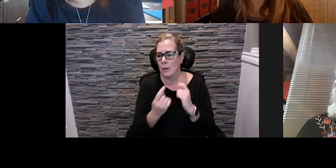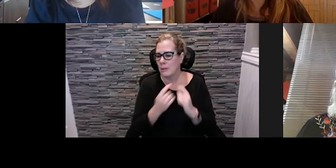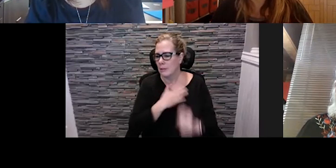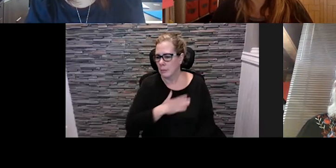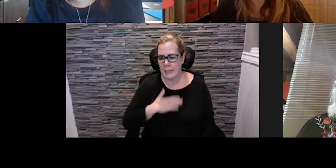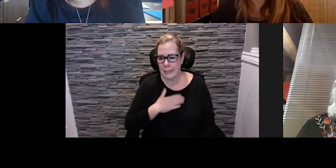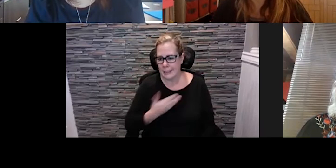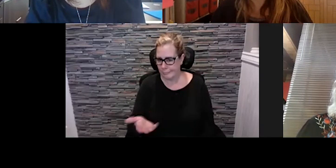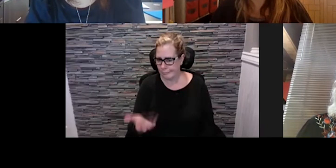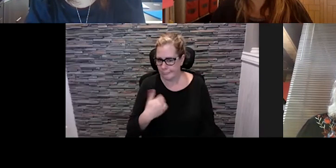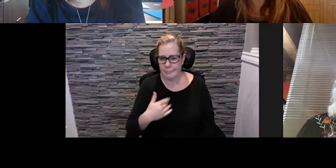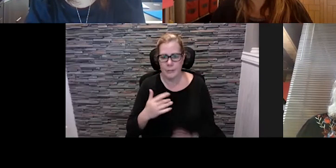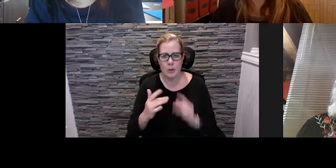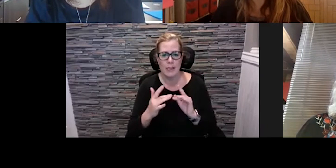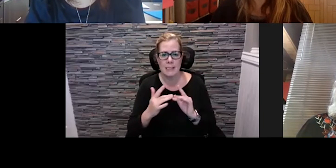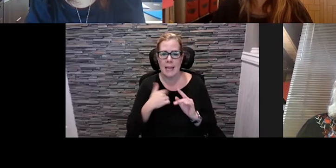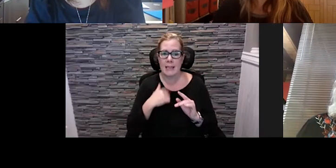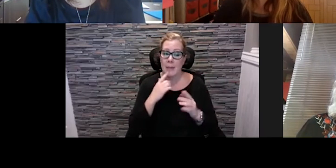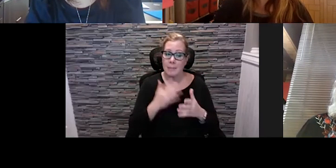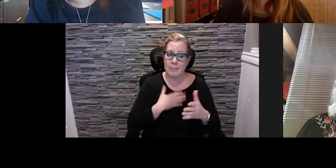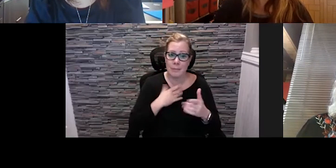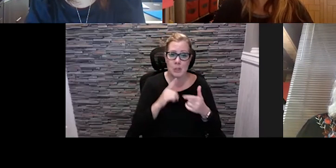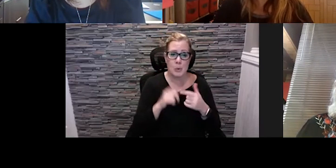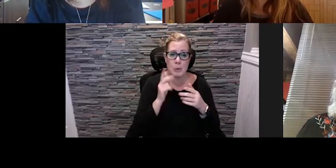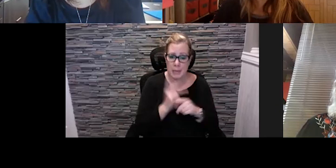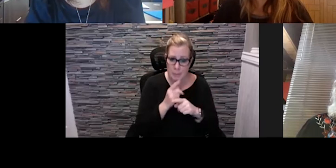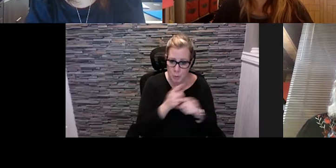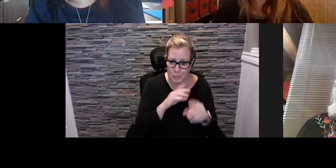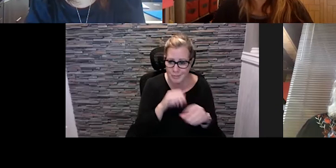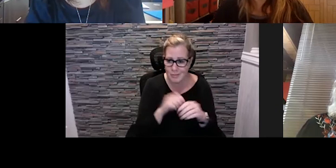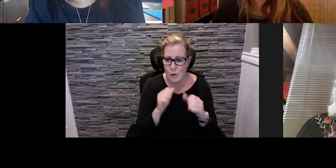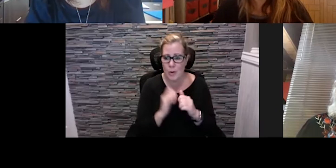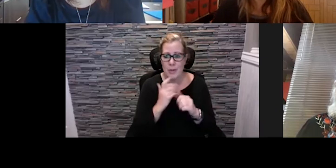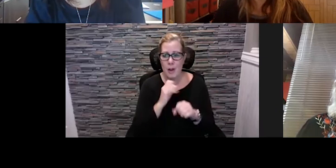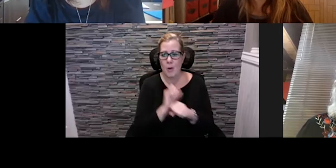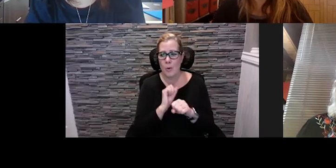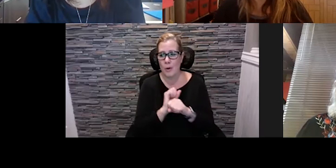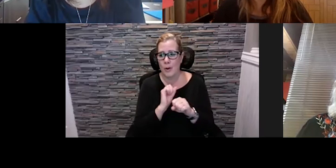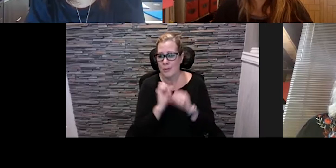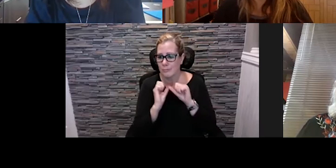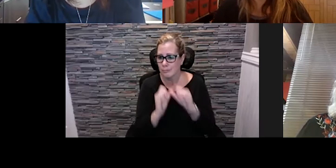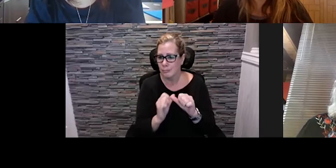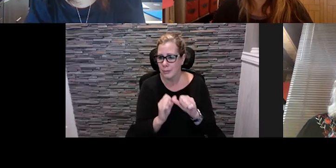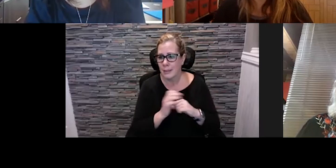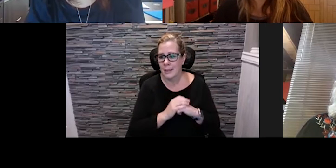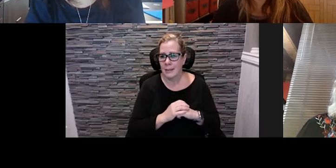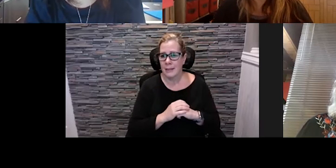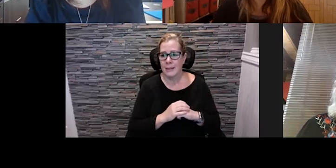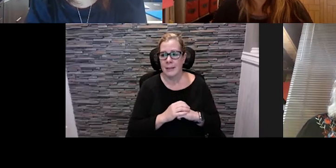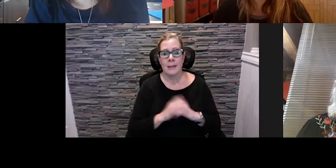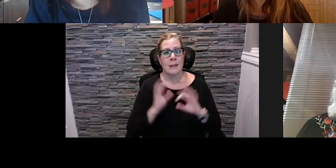um so i'll be sure to keep you in the loop with uh our ongoing efforts um maybe we'll go to jess jennifer and then theresa